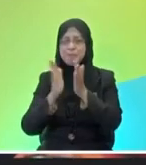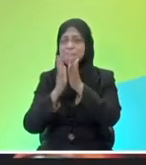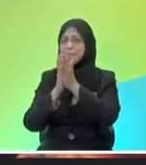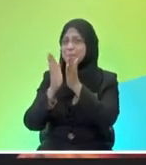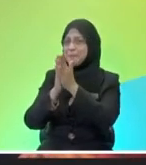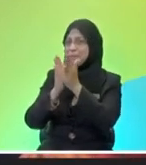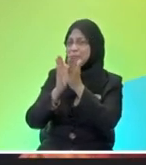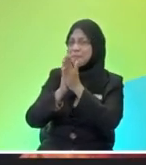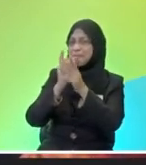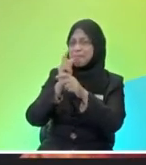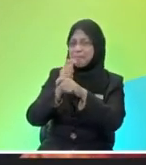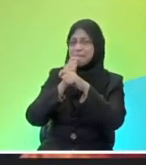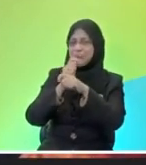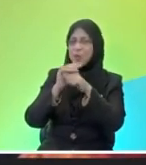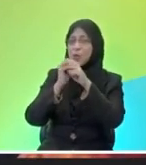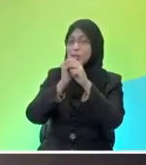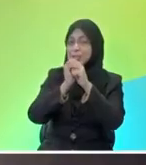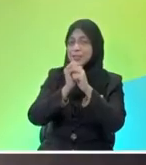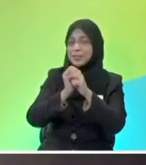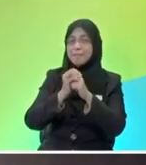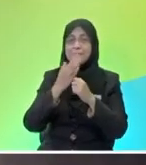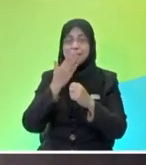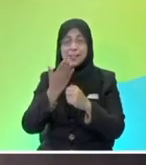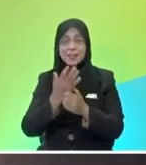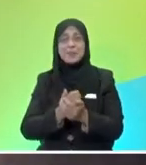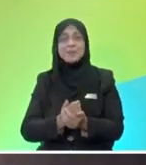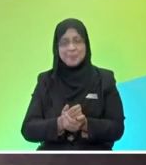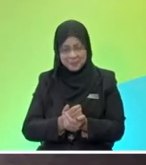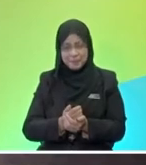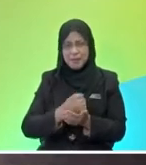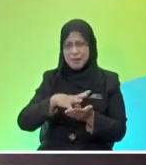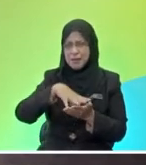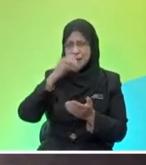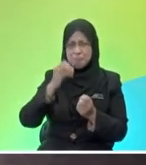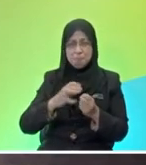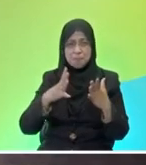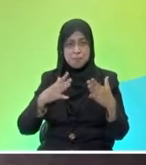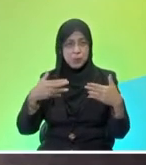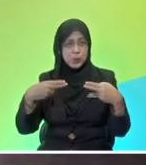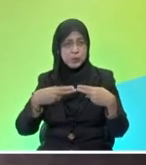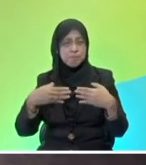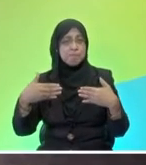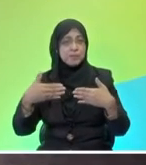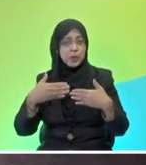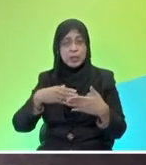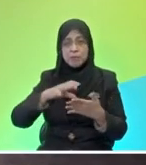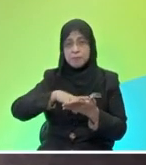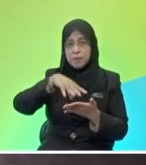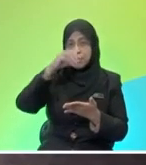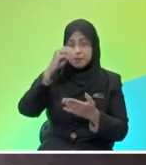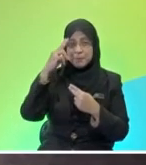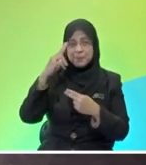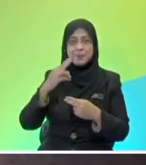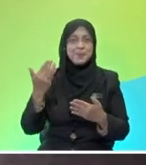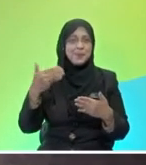all of you and to my friends at home thank you for joining us i'm sure you have learned a lot but continue learning my name is hanif sean and hope to see you